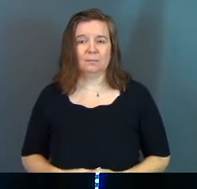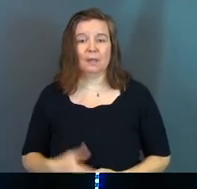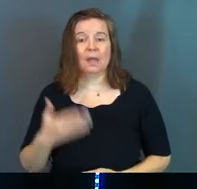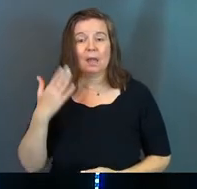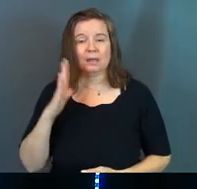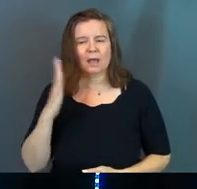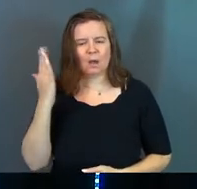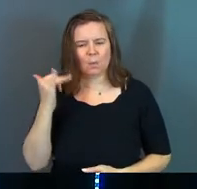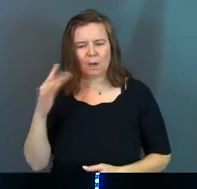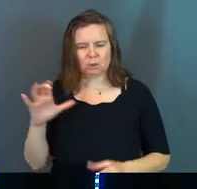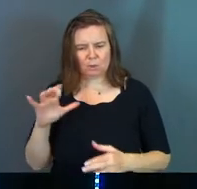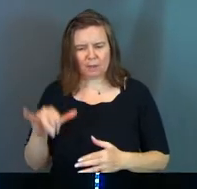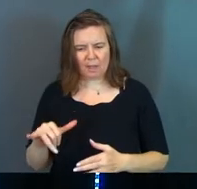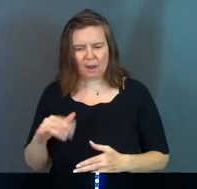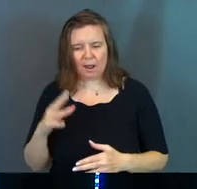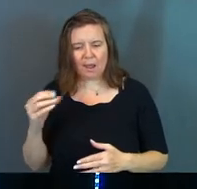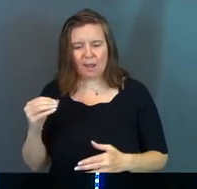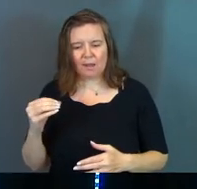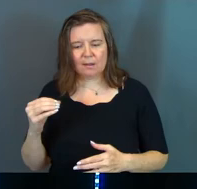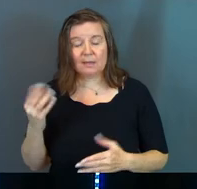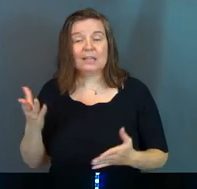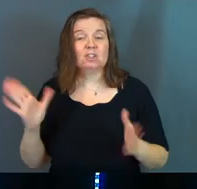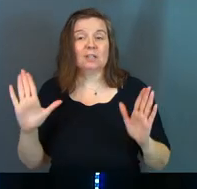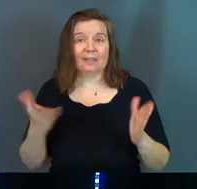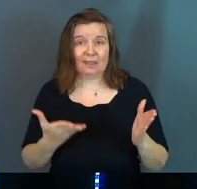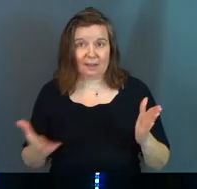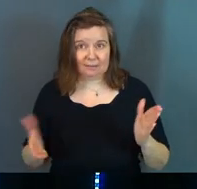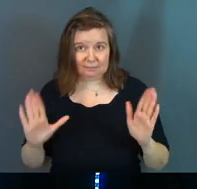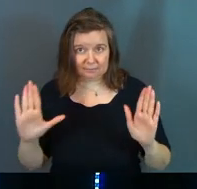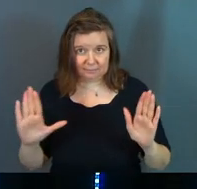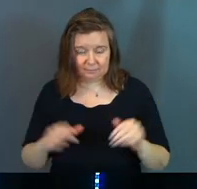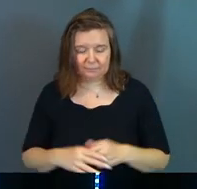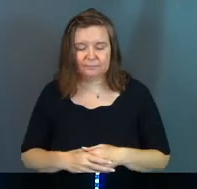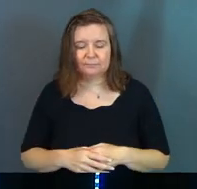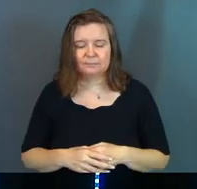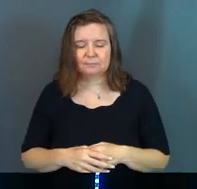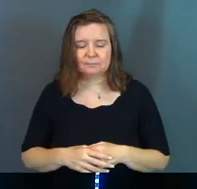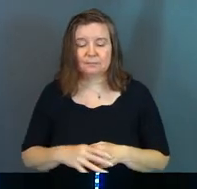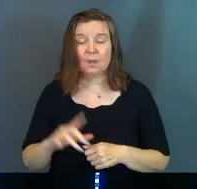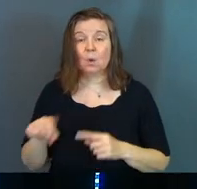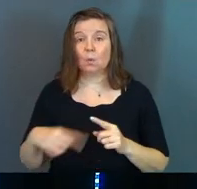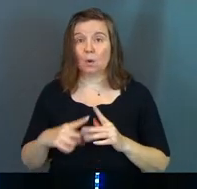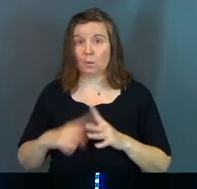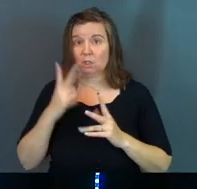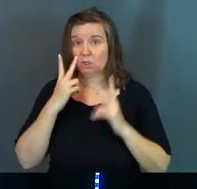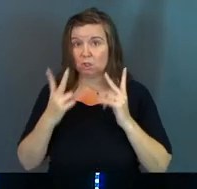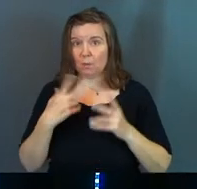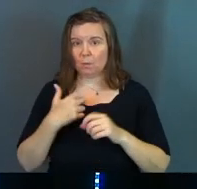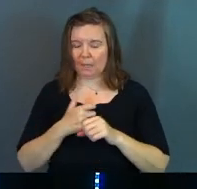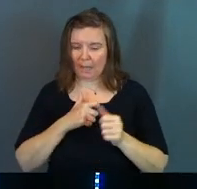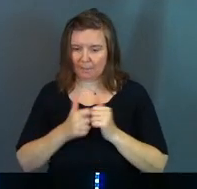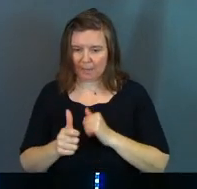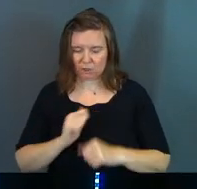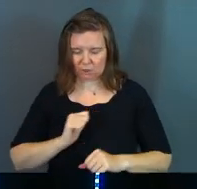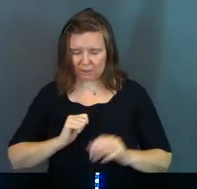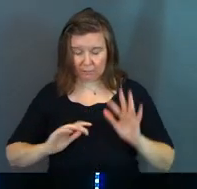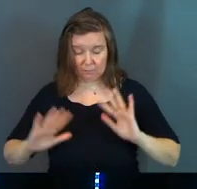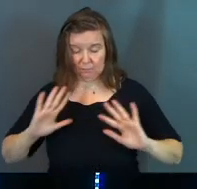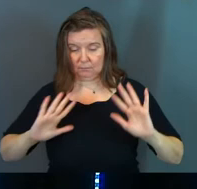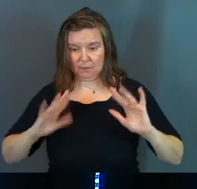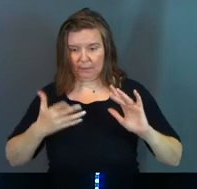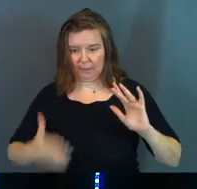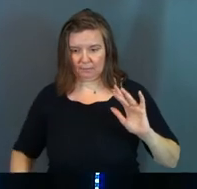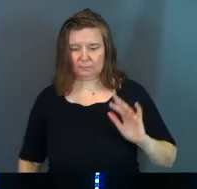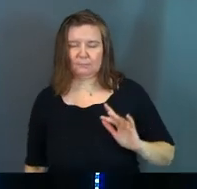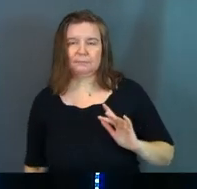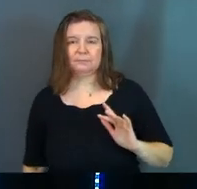And God, why did you do that? And here's the thing. Like, once we saw him and we got past ourselves on the whole